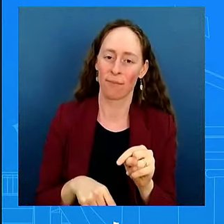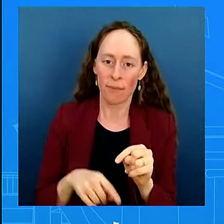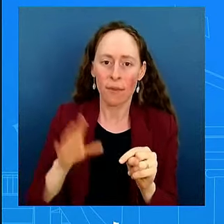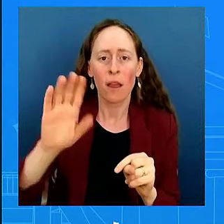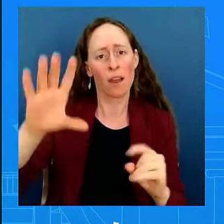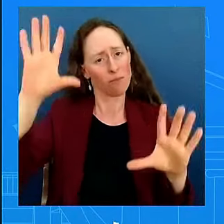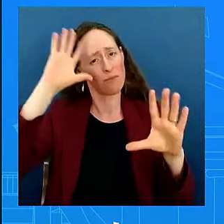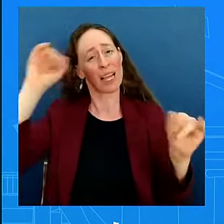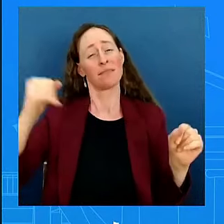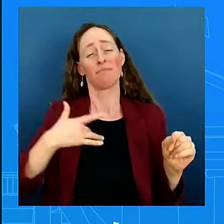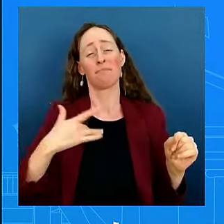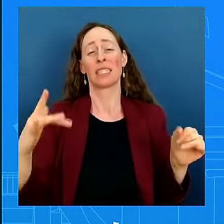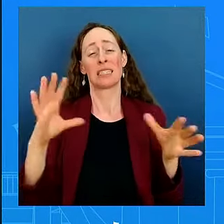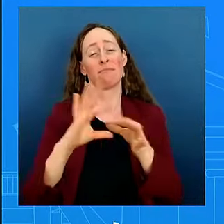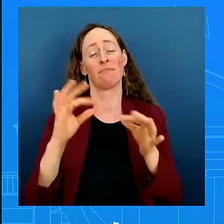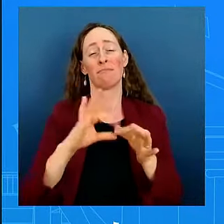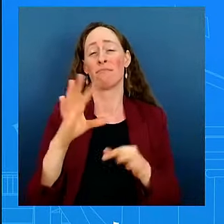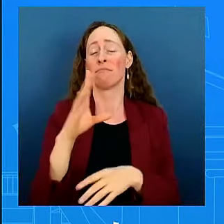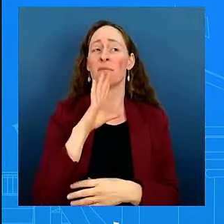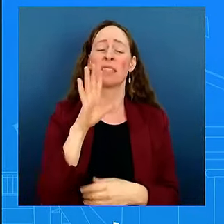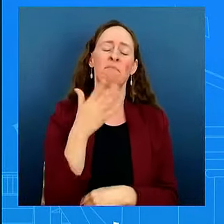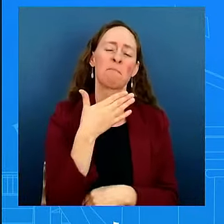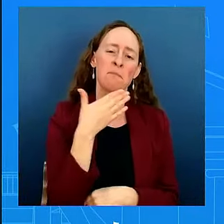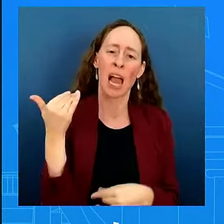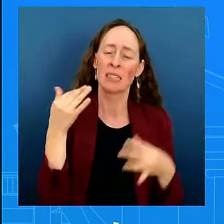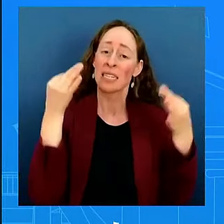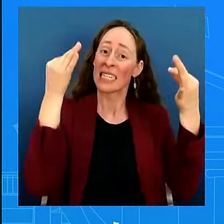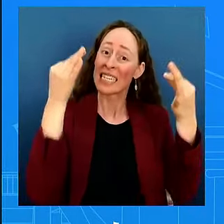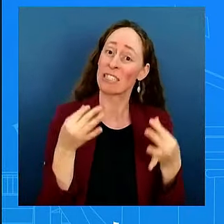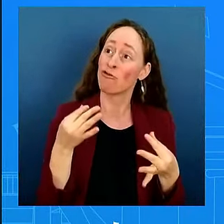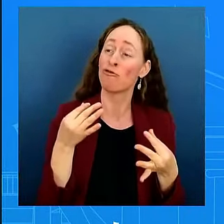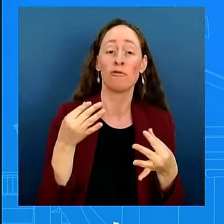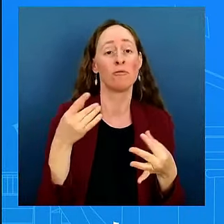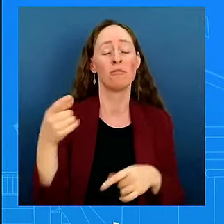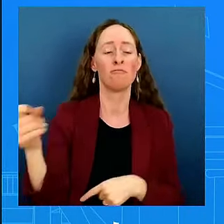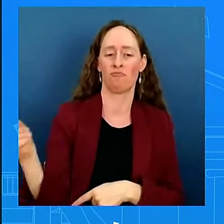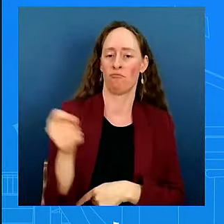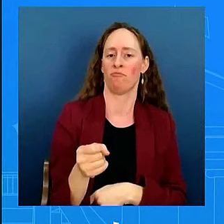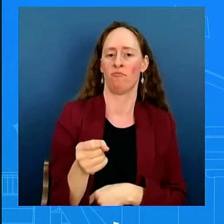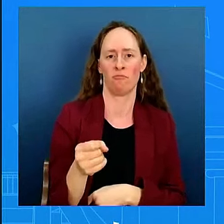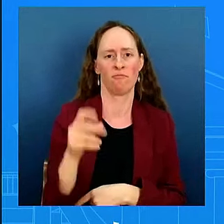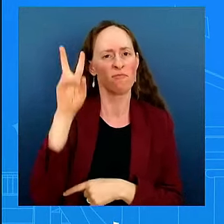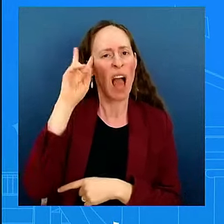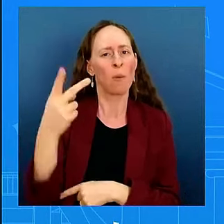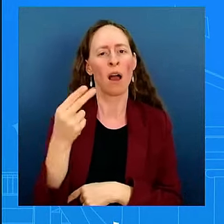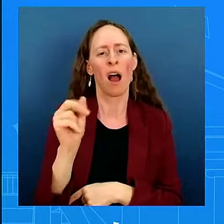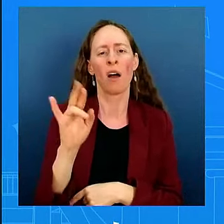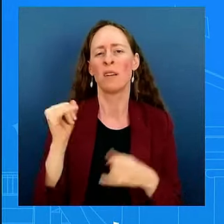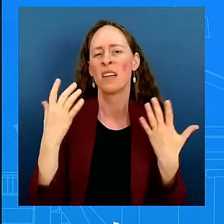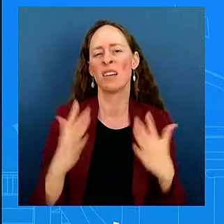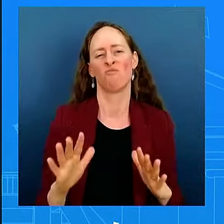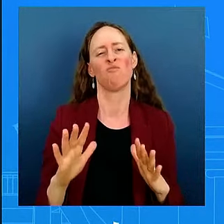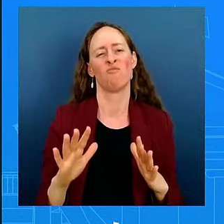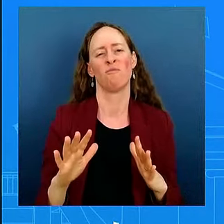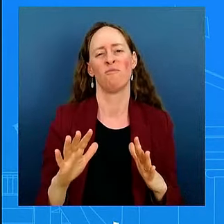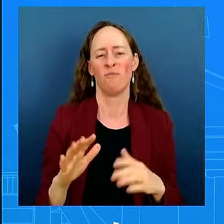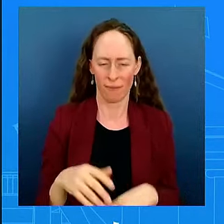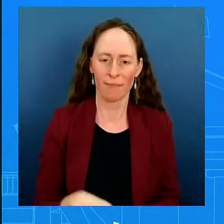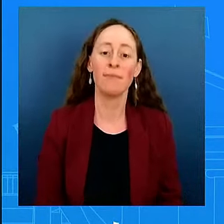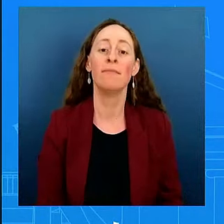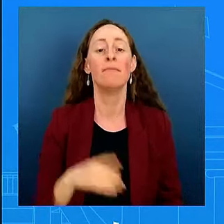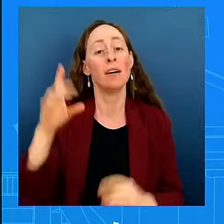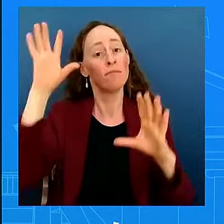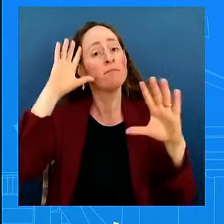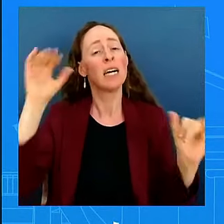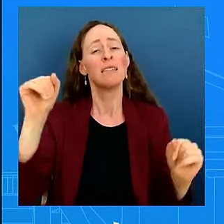the vice president as his running mate. And so he is certainly very proud of the vice president